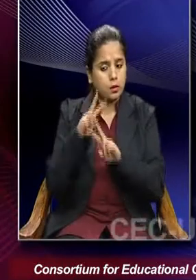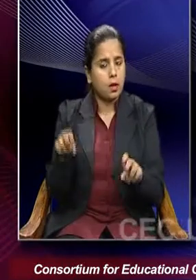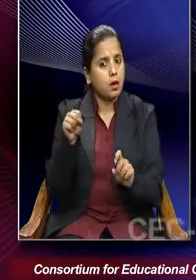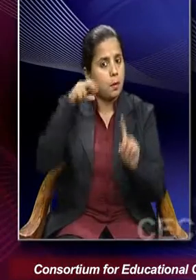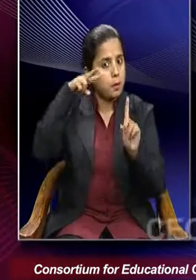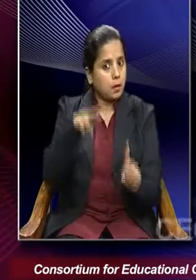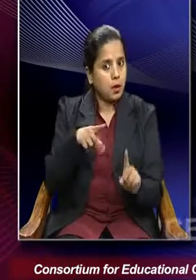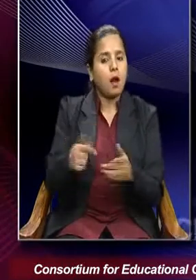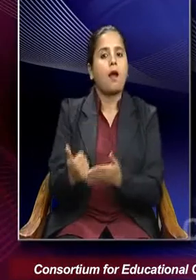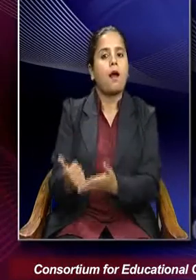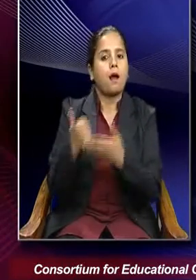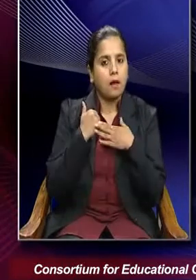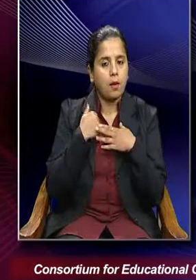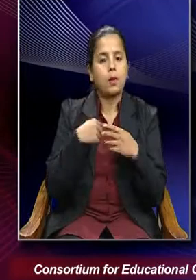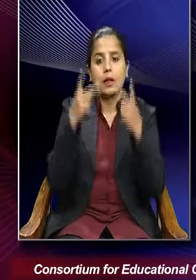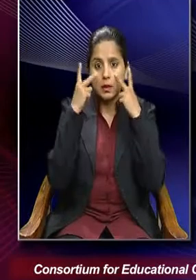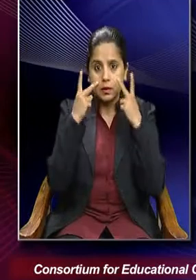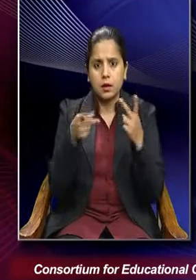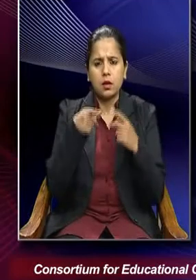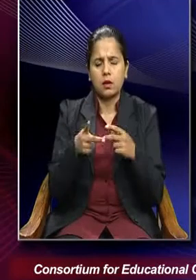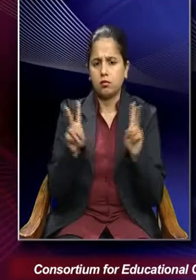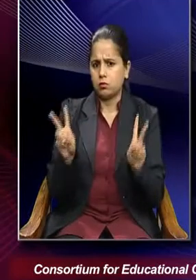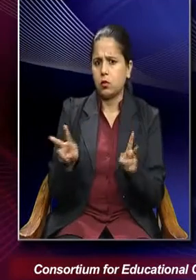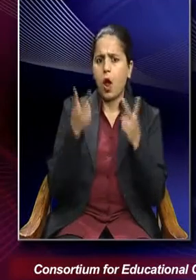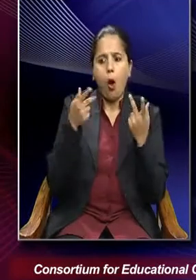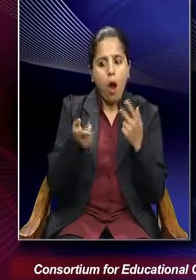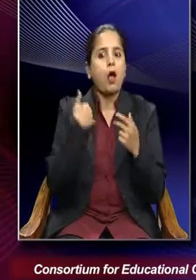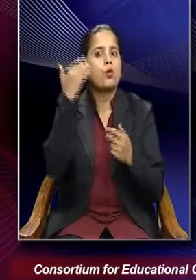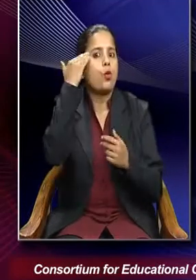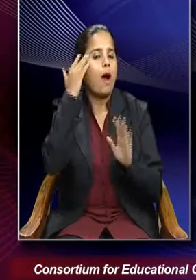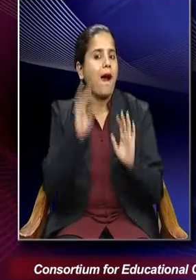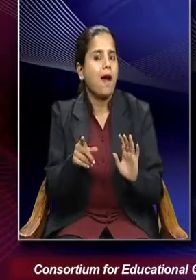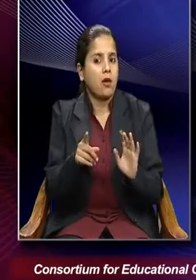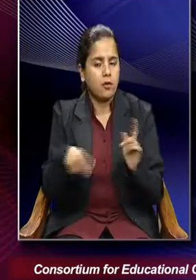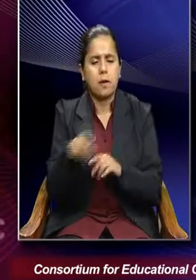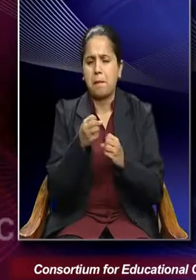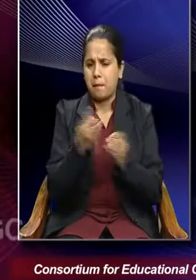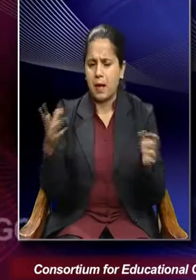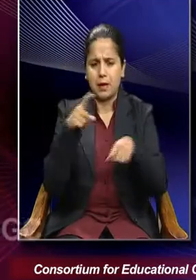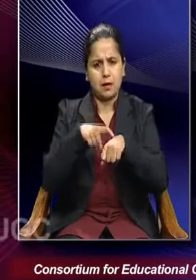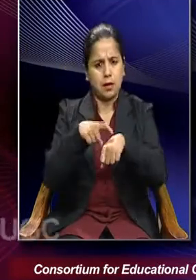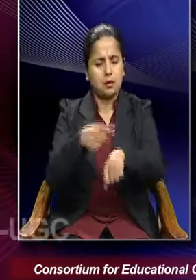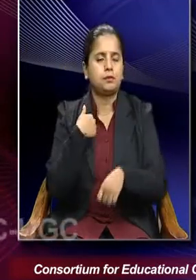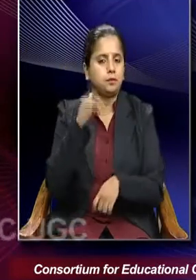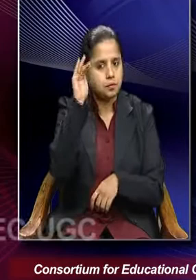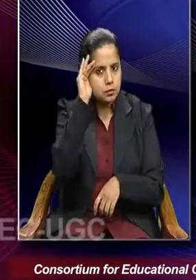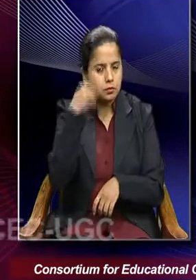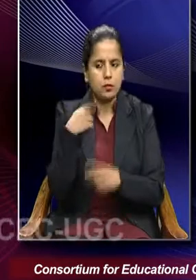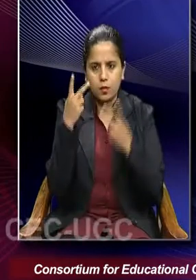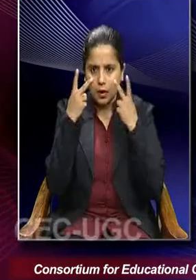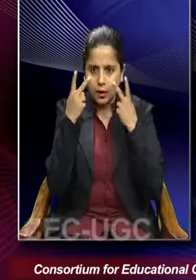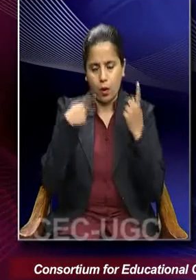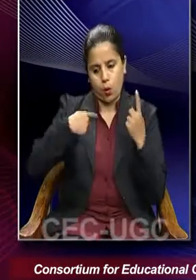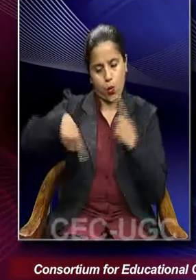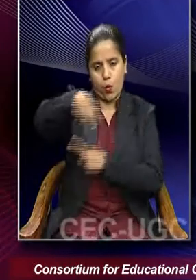helps us to see strange in familiar. Many of our time, we listen and see around